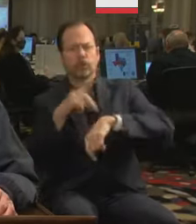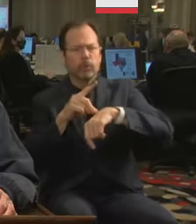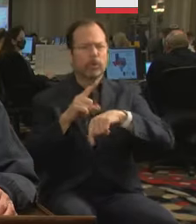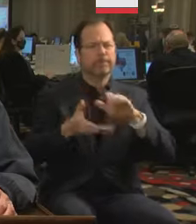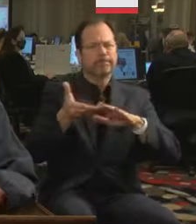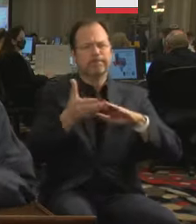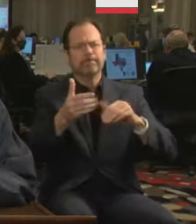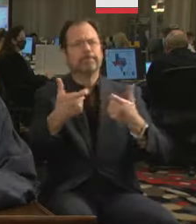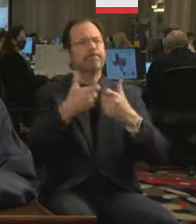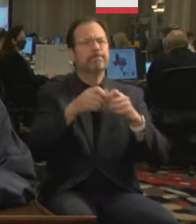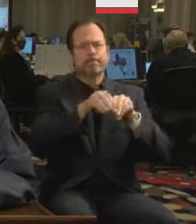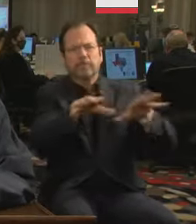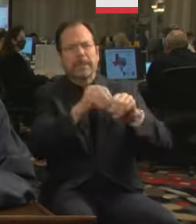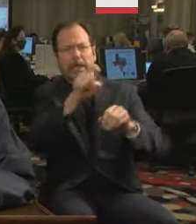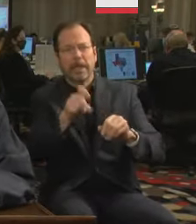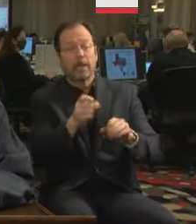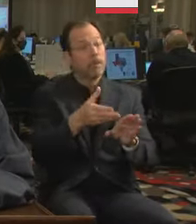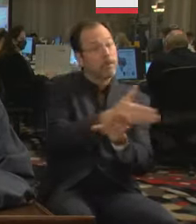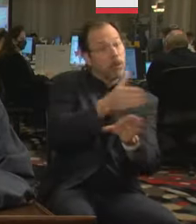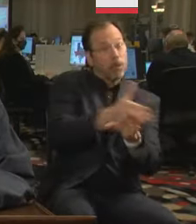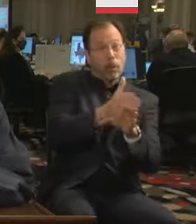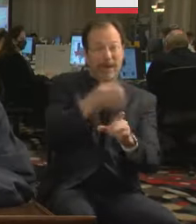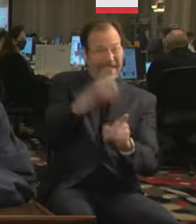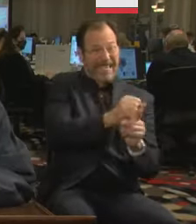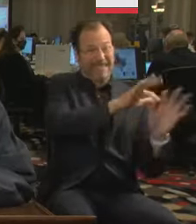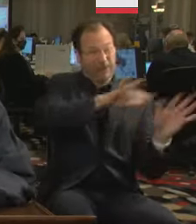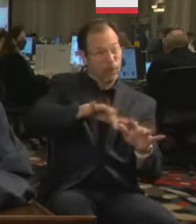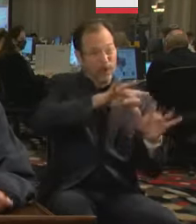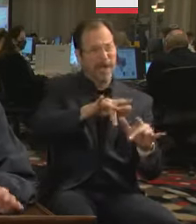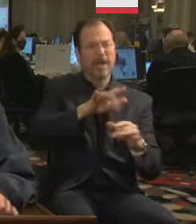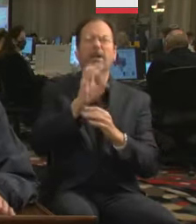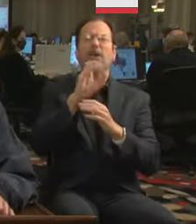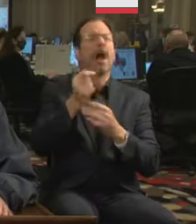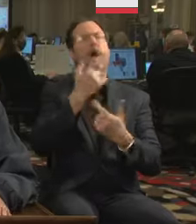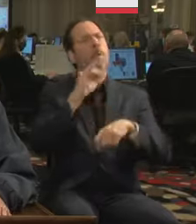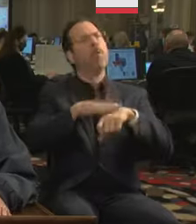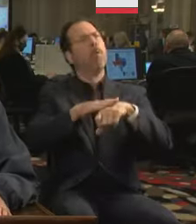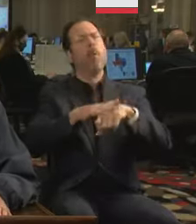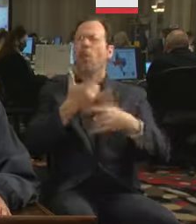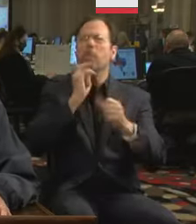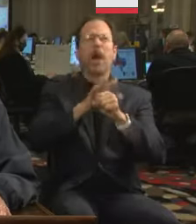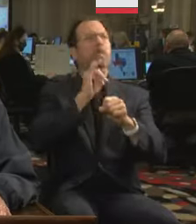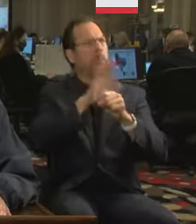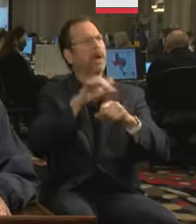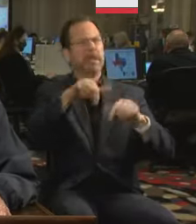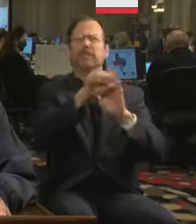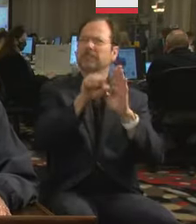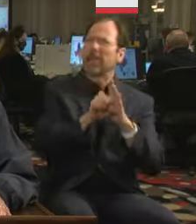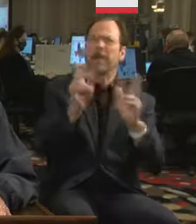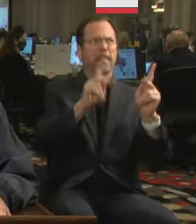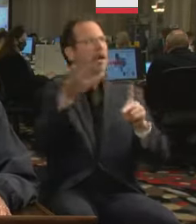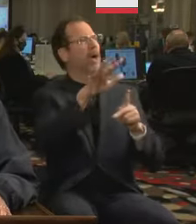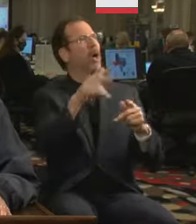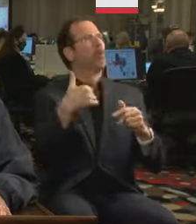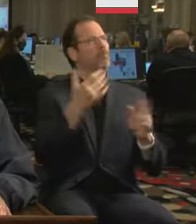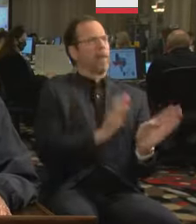Before the storm hit, ERCOT repeatedly assured the state and the public that ERCOT